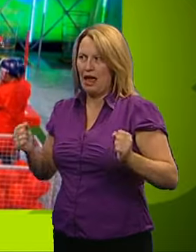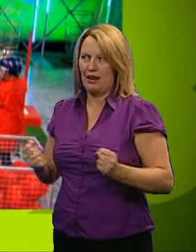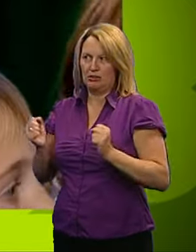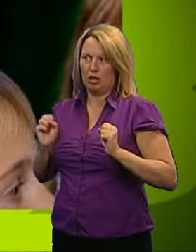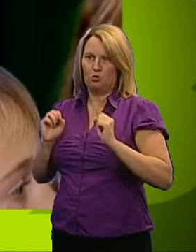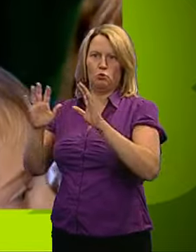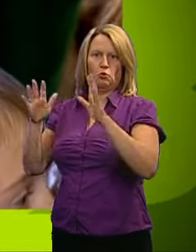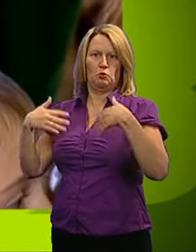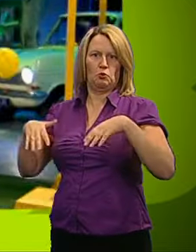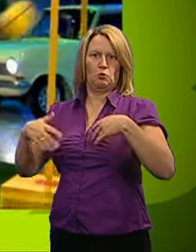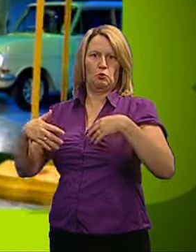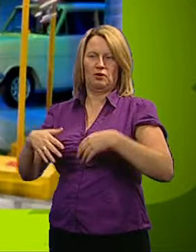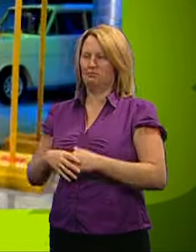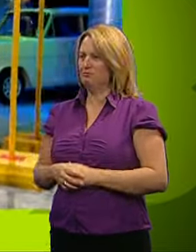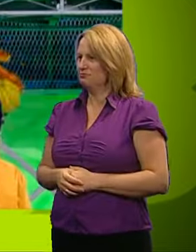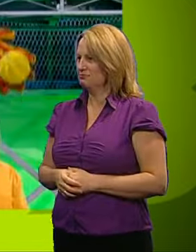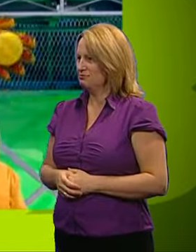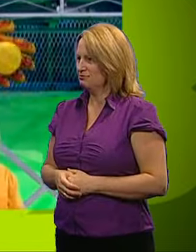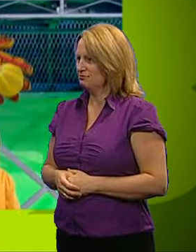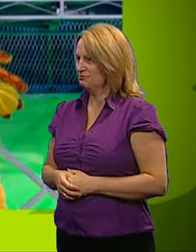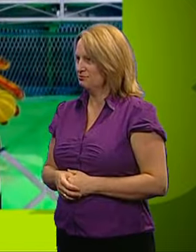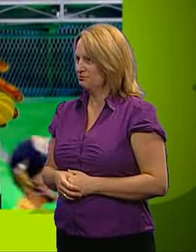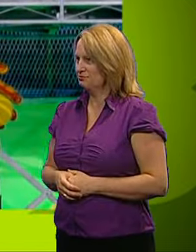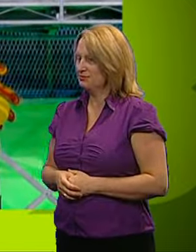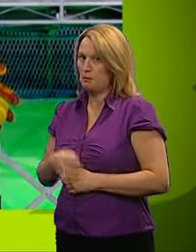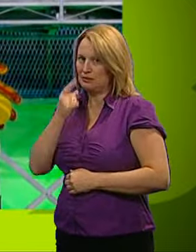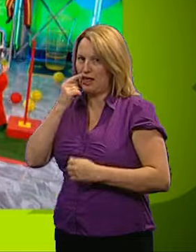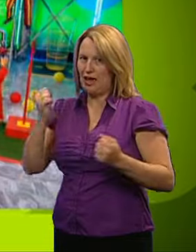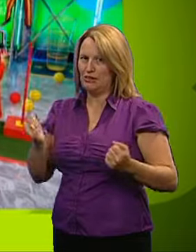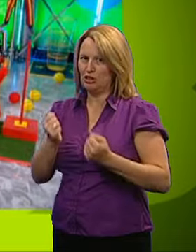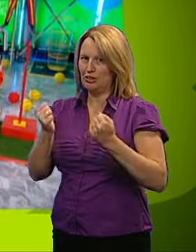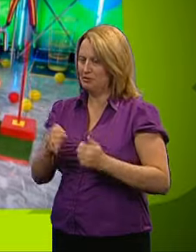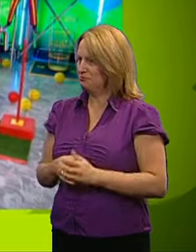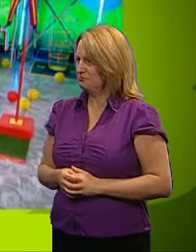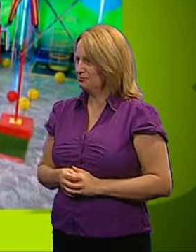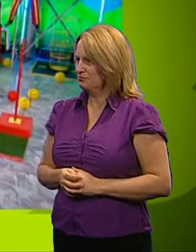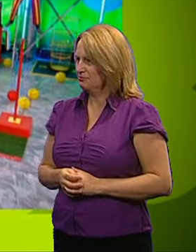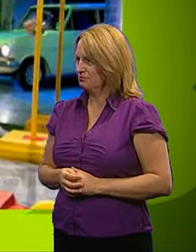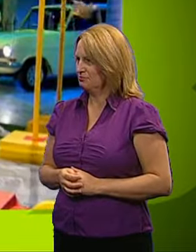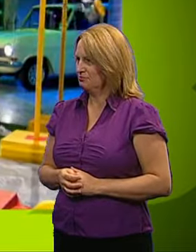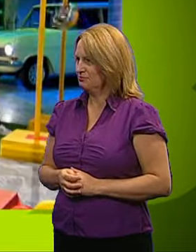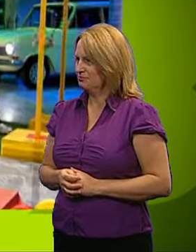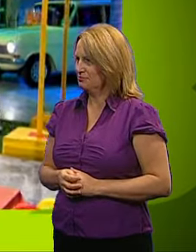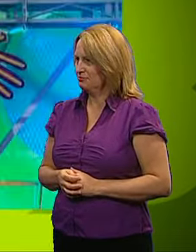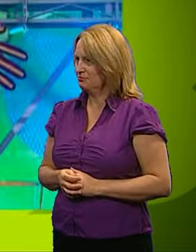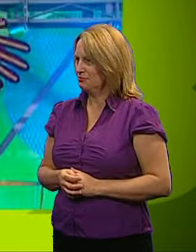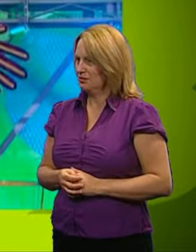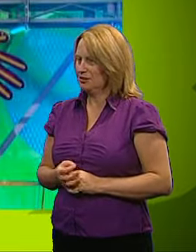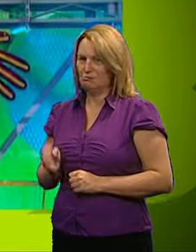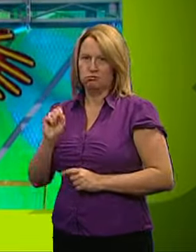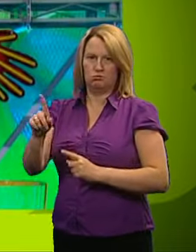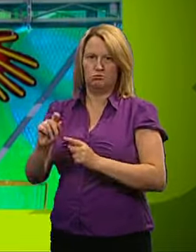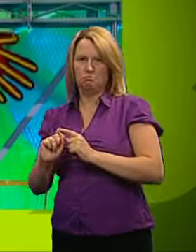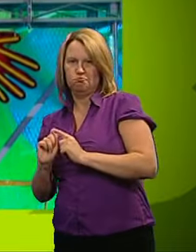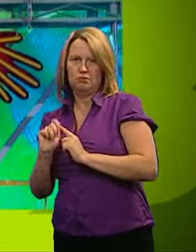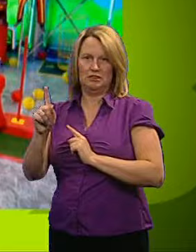energy. energy, yeah. As soon as the colander is let go, this potential energy is transferred into movement or